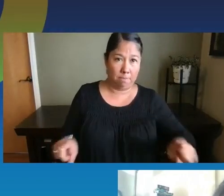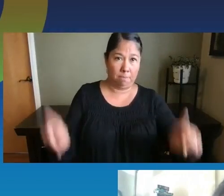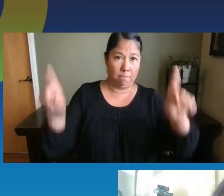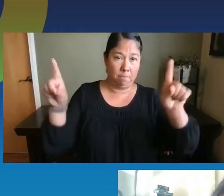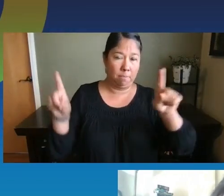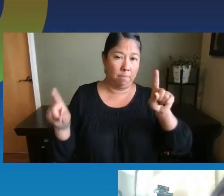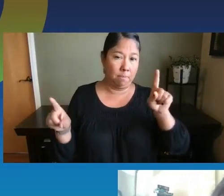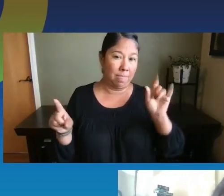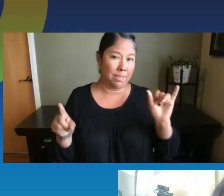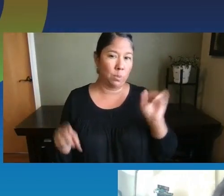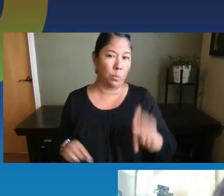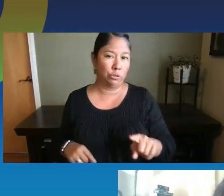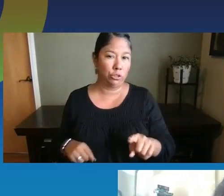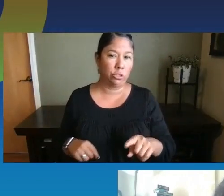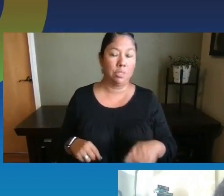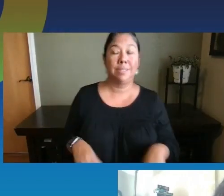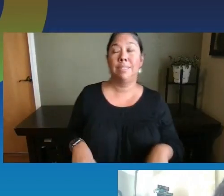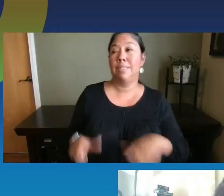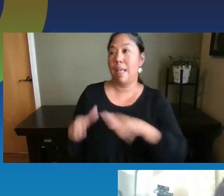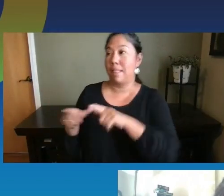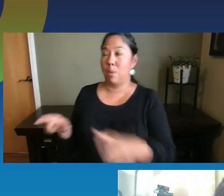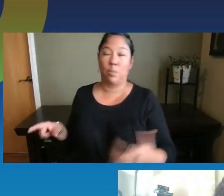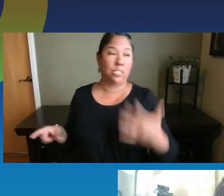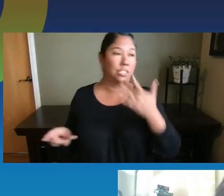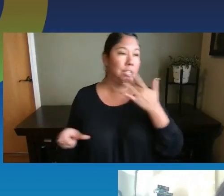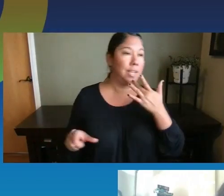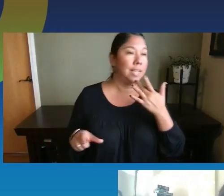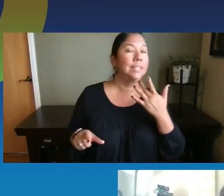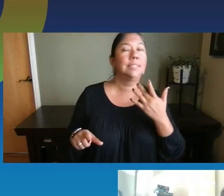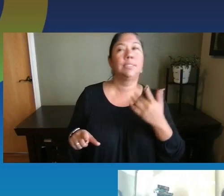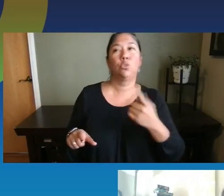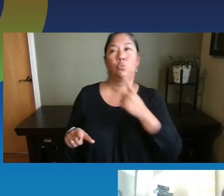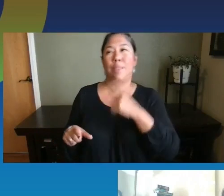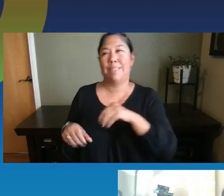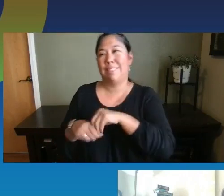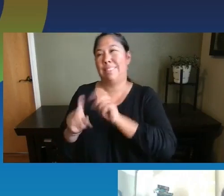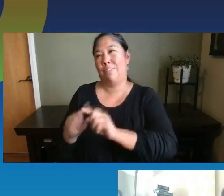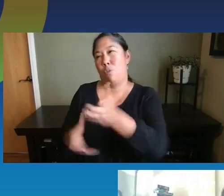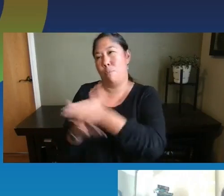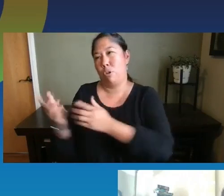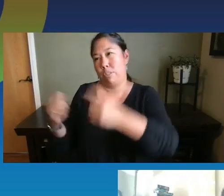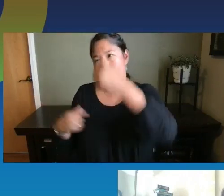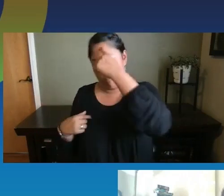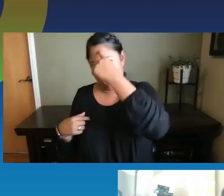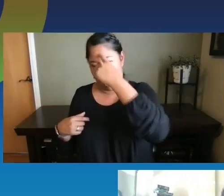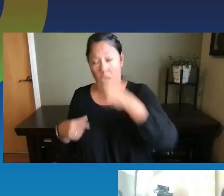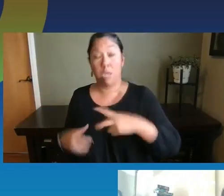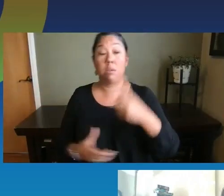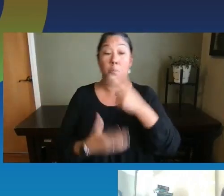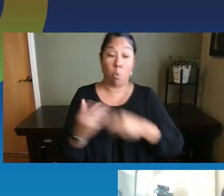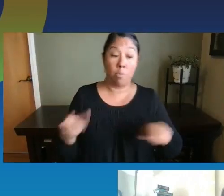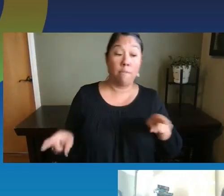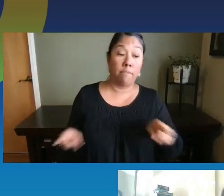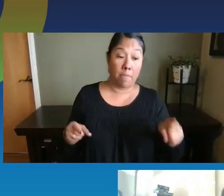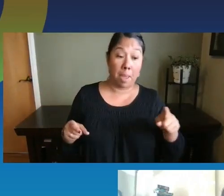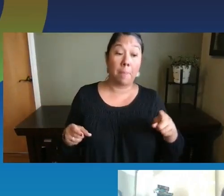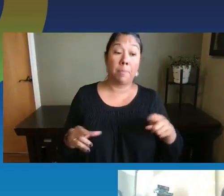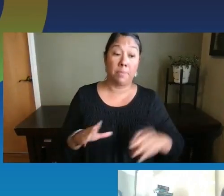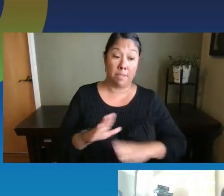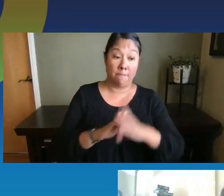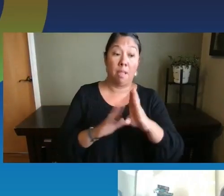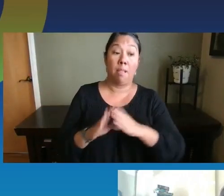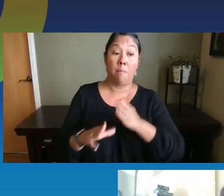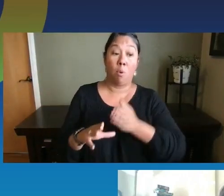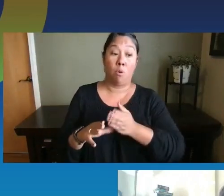Um, language and taste are perceived in different parts of the brain, um, but they do both develop significantly over